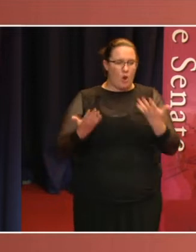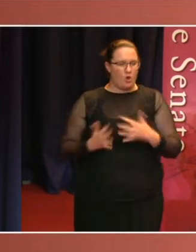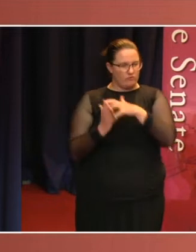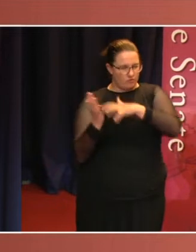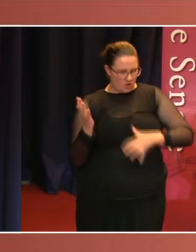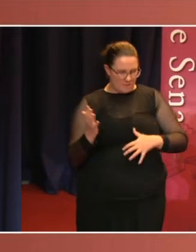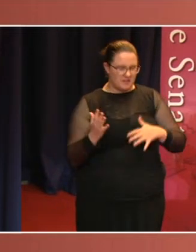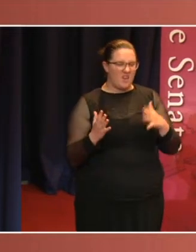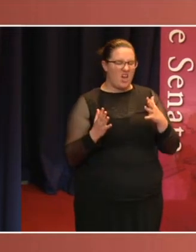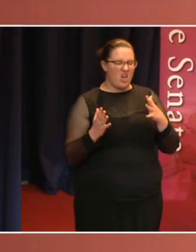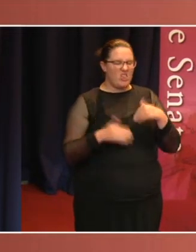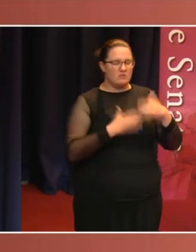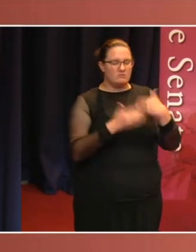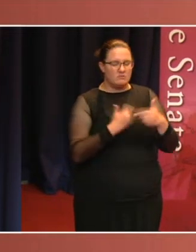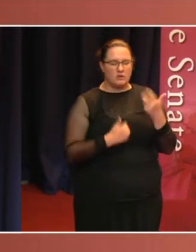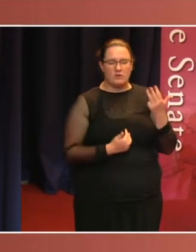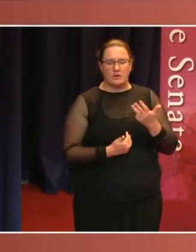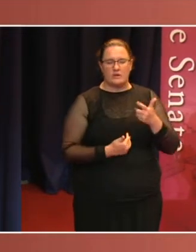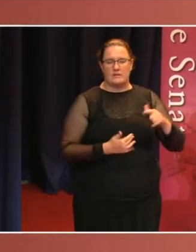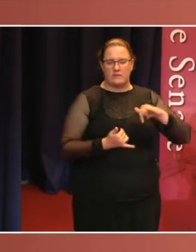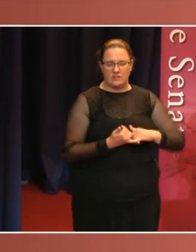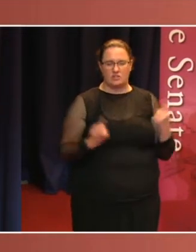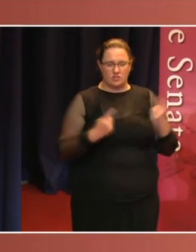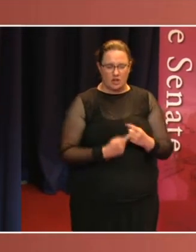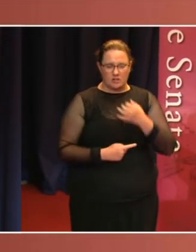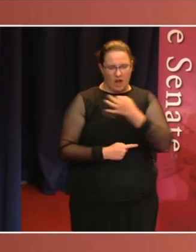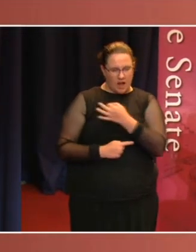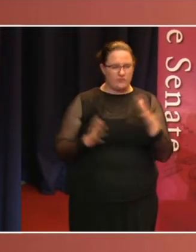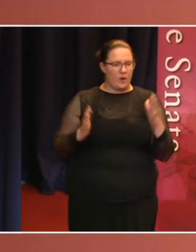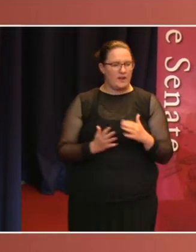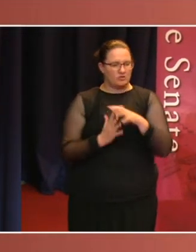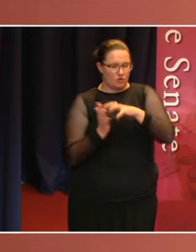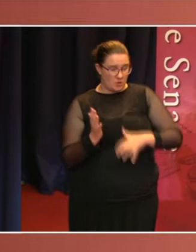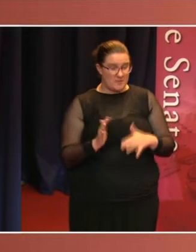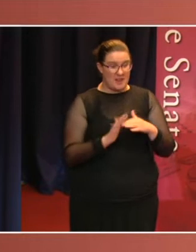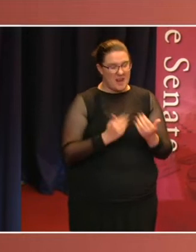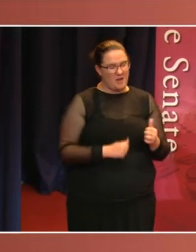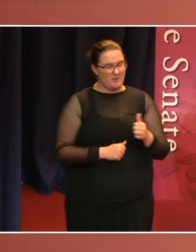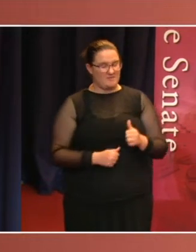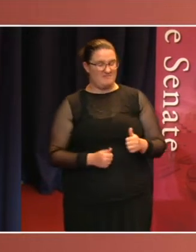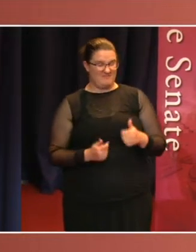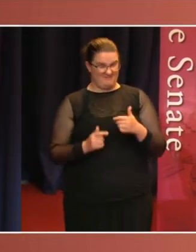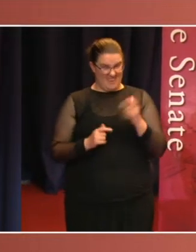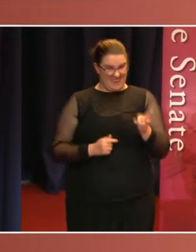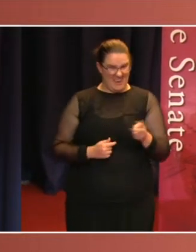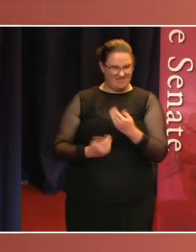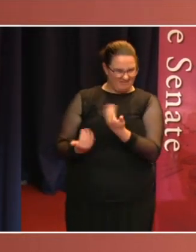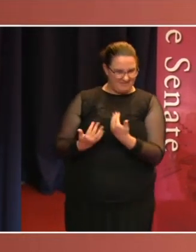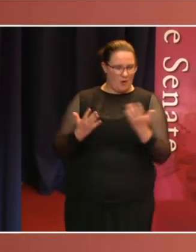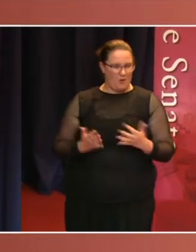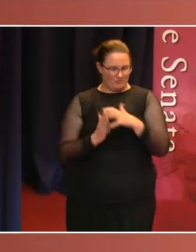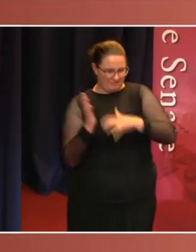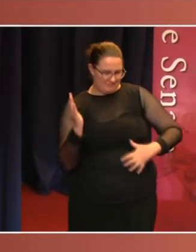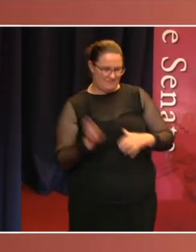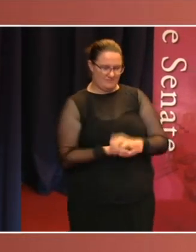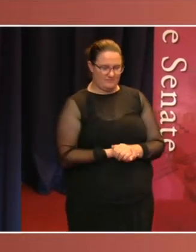every year had increased ten times over in that same period. Thanks to a 1999 report by the